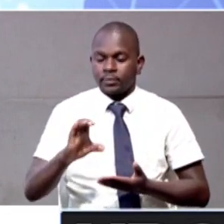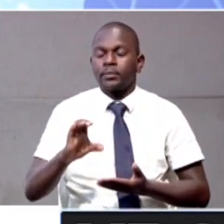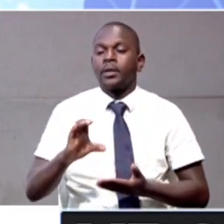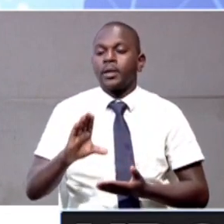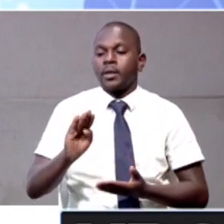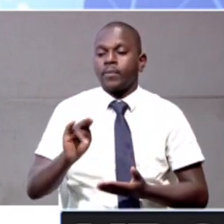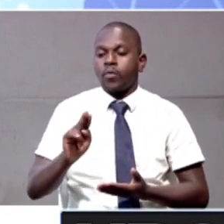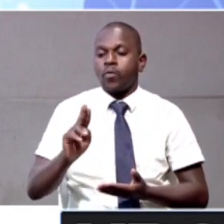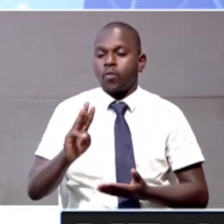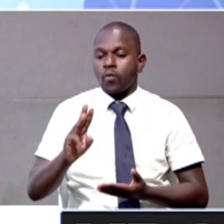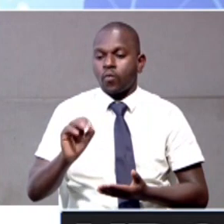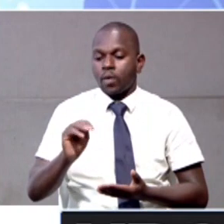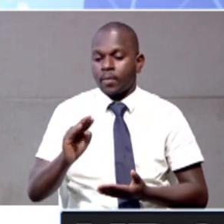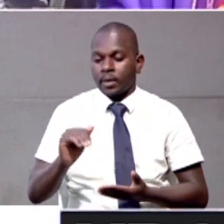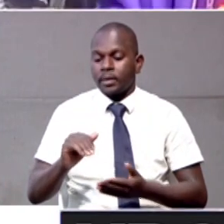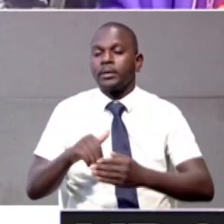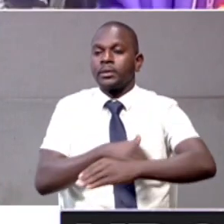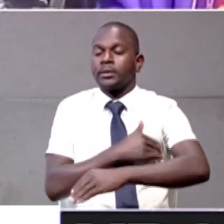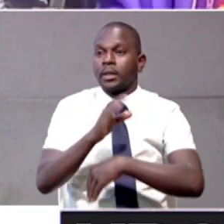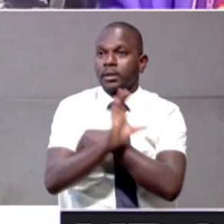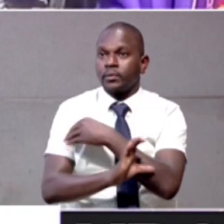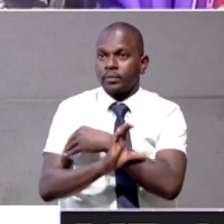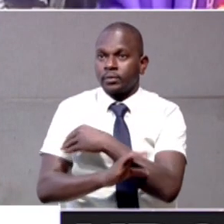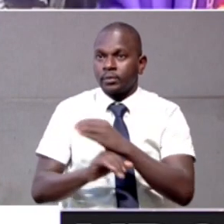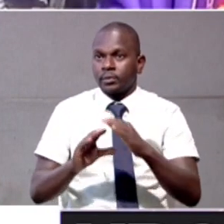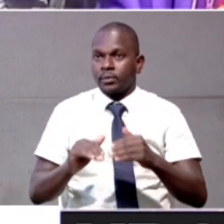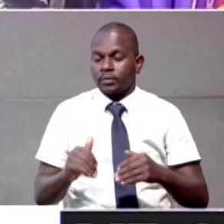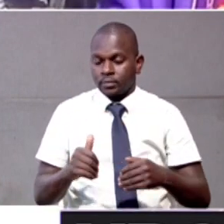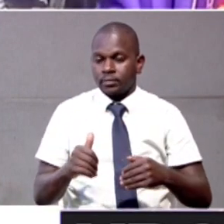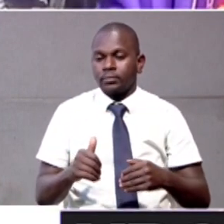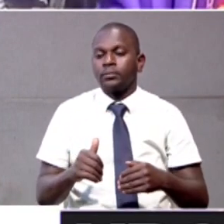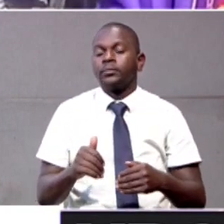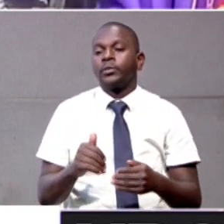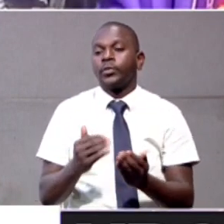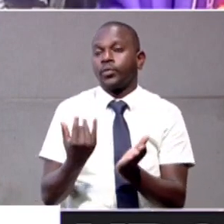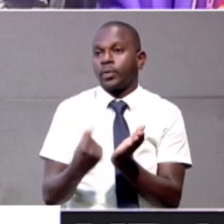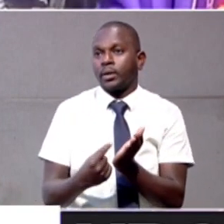Boama sub-county within the funding from Babies Uganda.